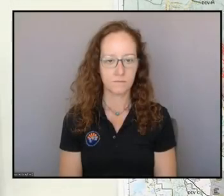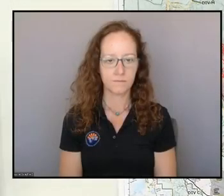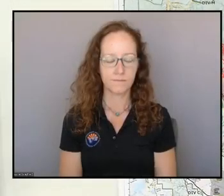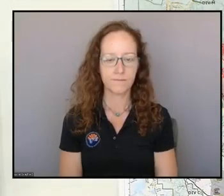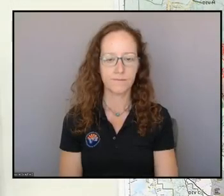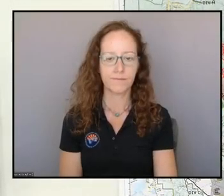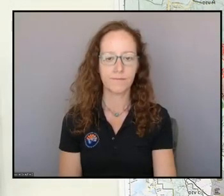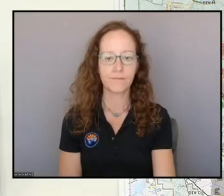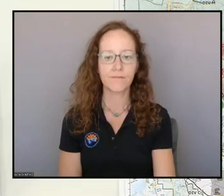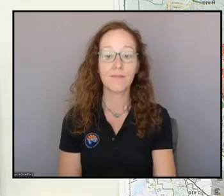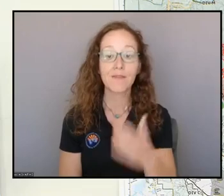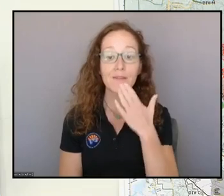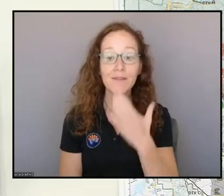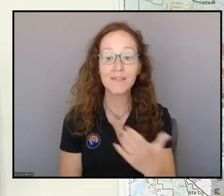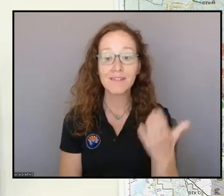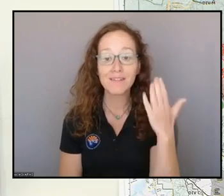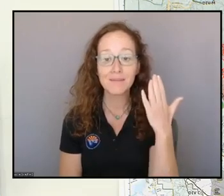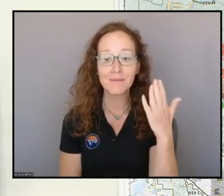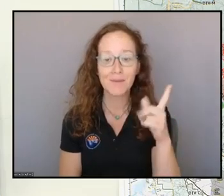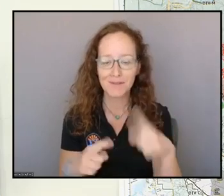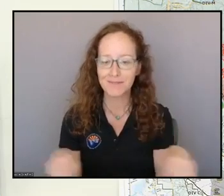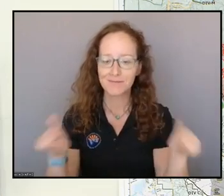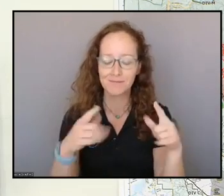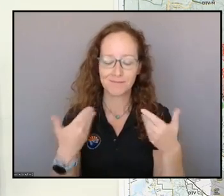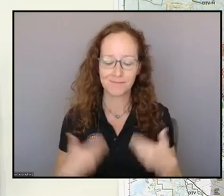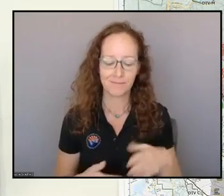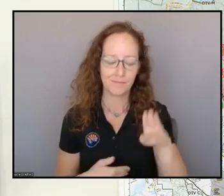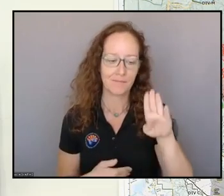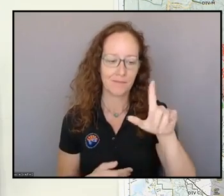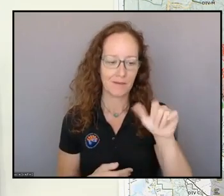Good morning, everyone. Bladen Brightrider,